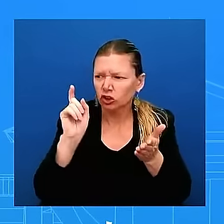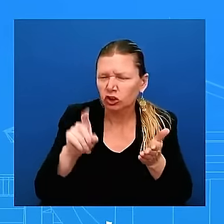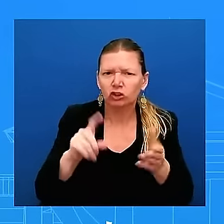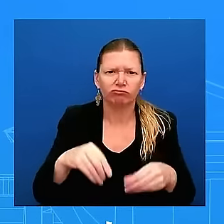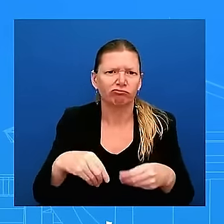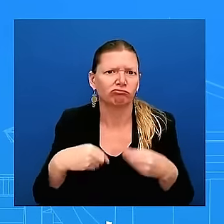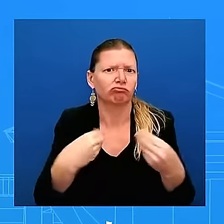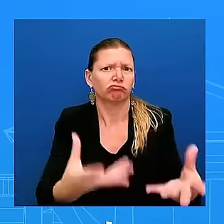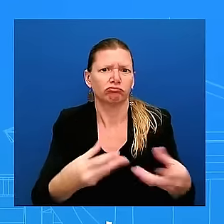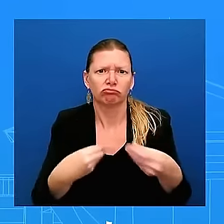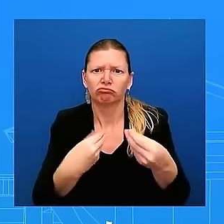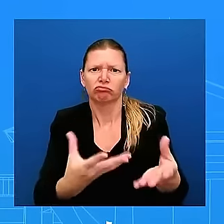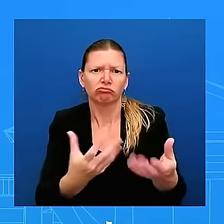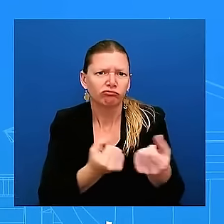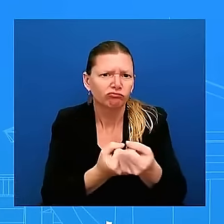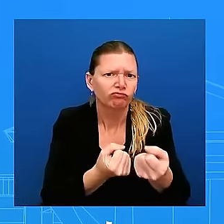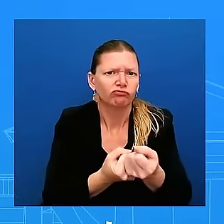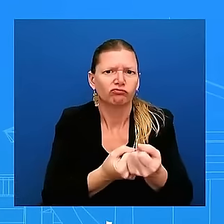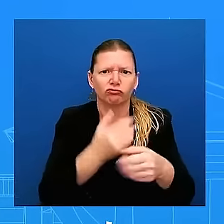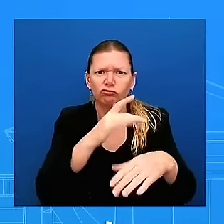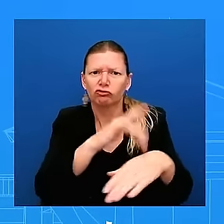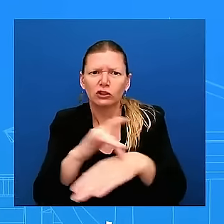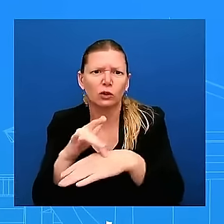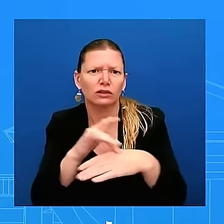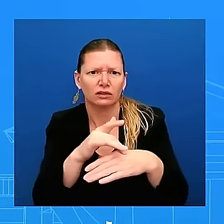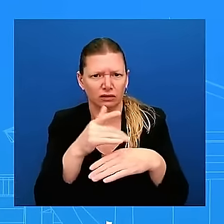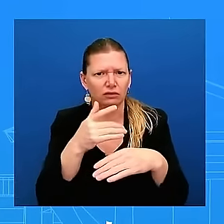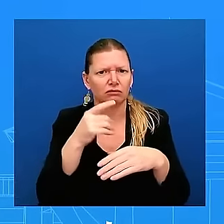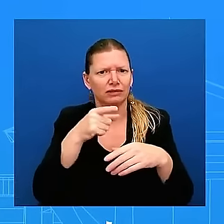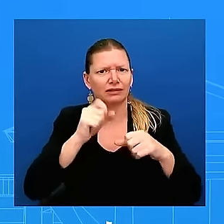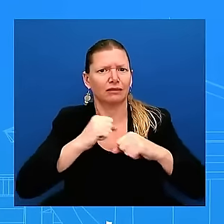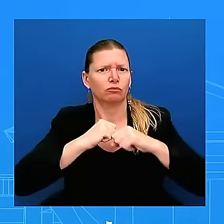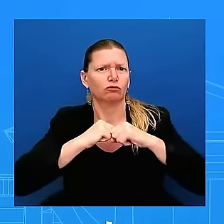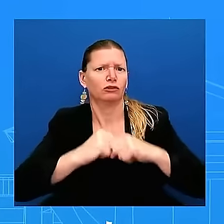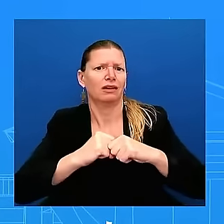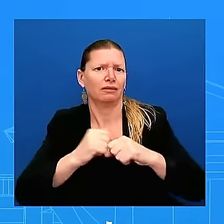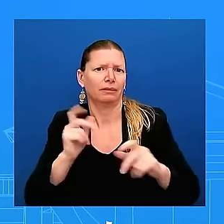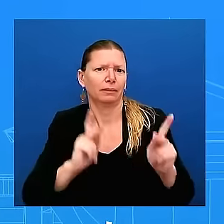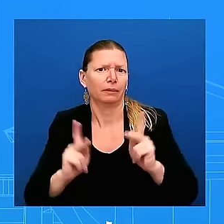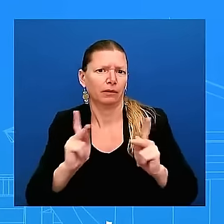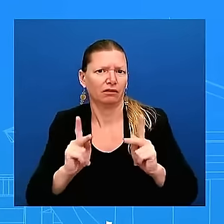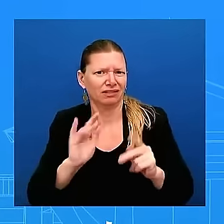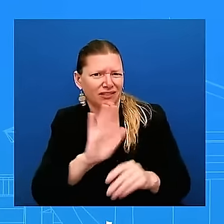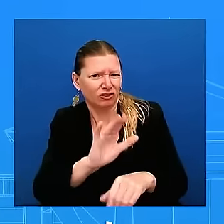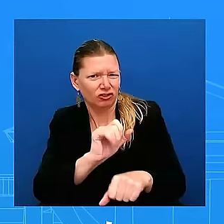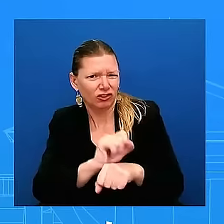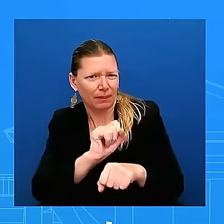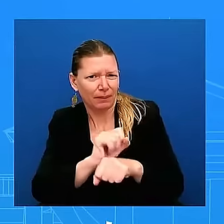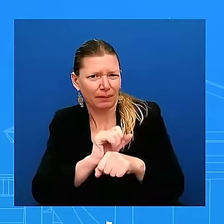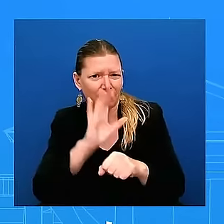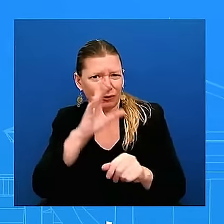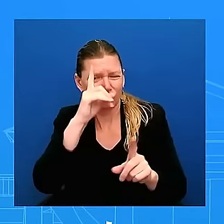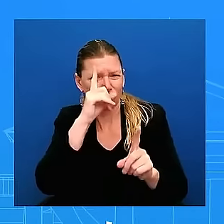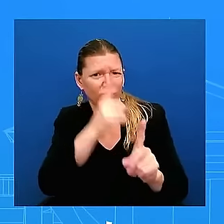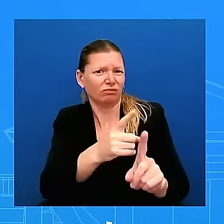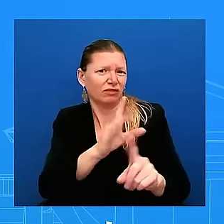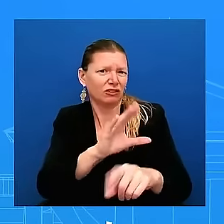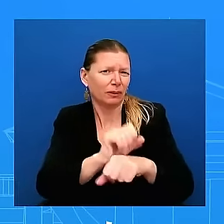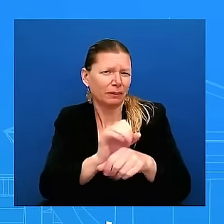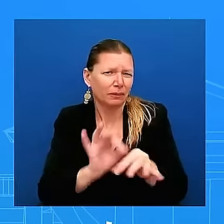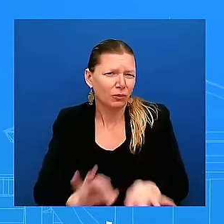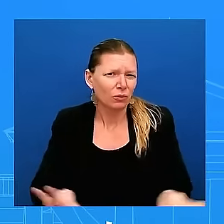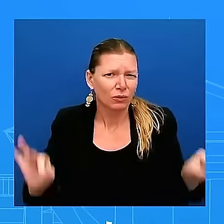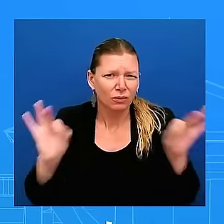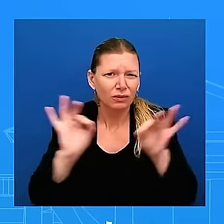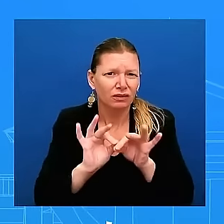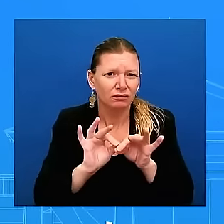them the protective measures available to them to do uh a mission that is indeed critical and so we want to make sure the President wants to make